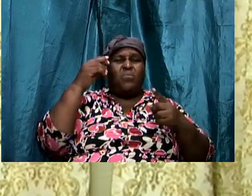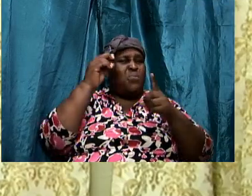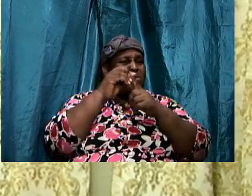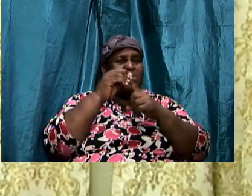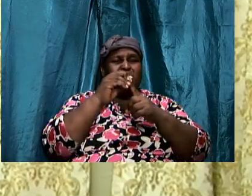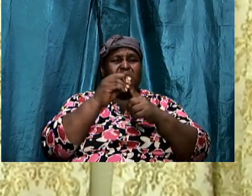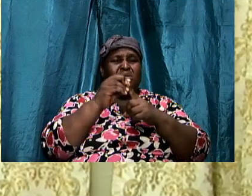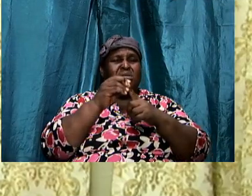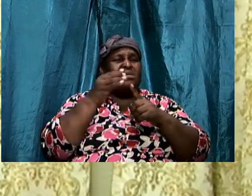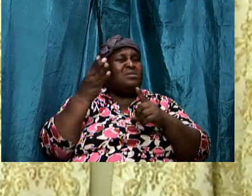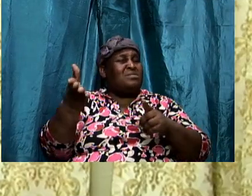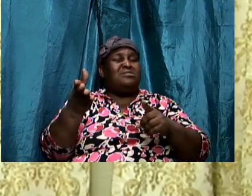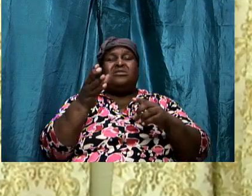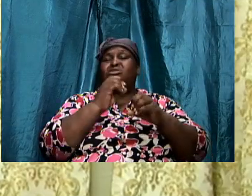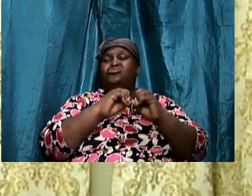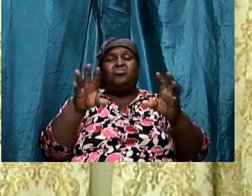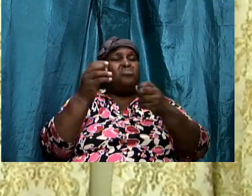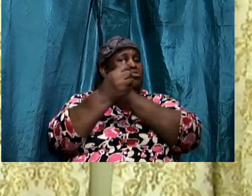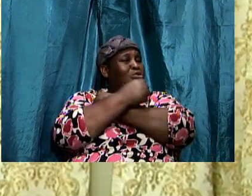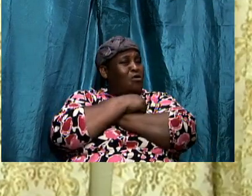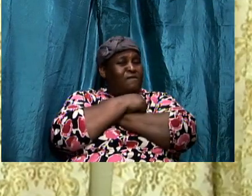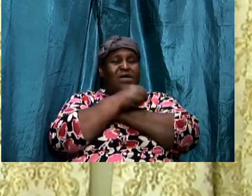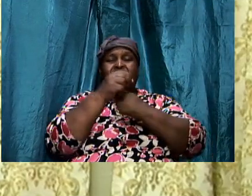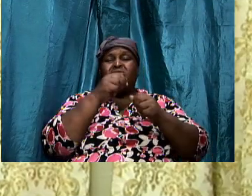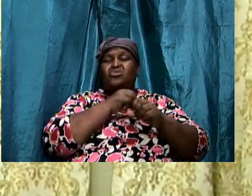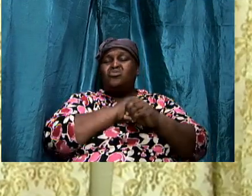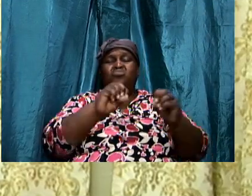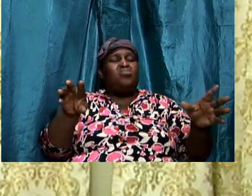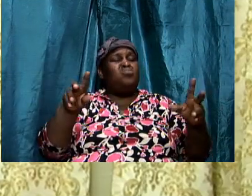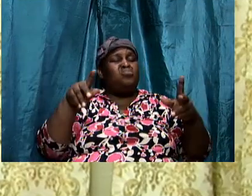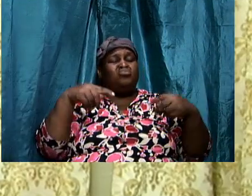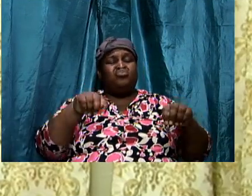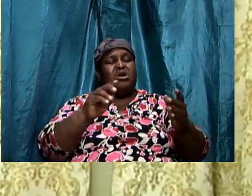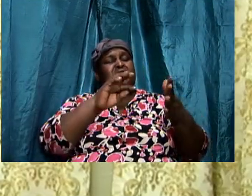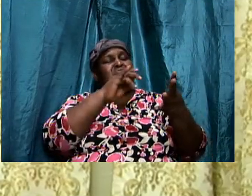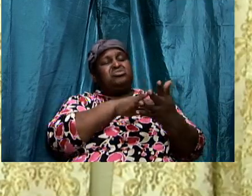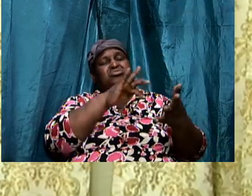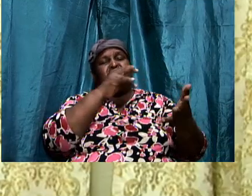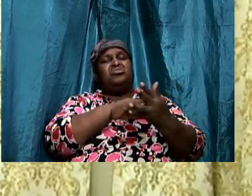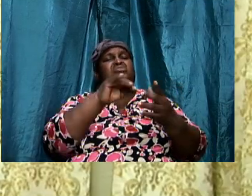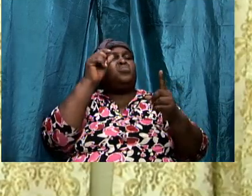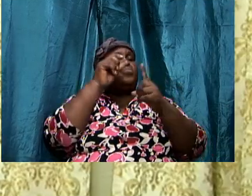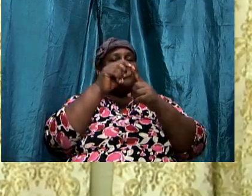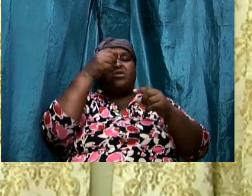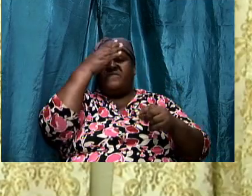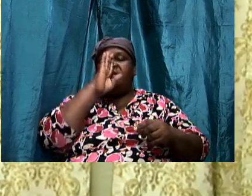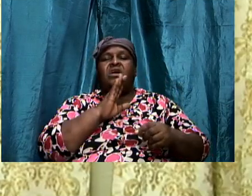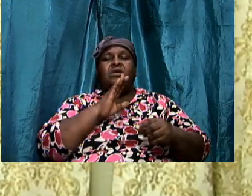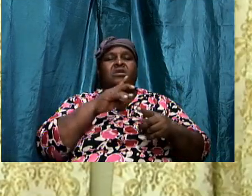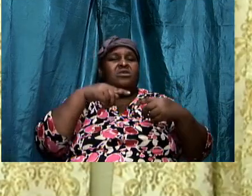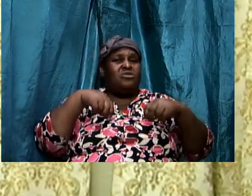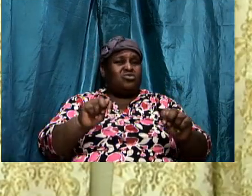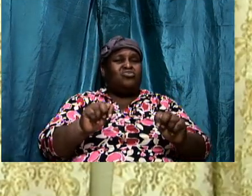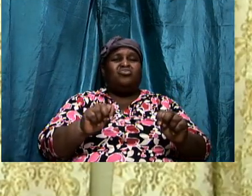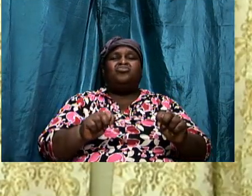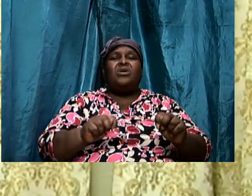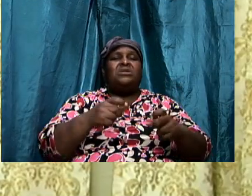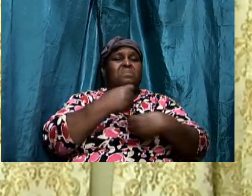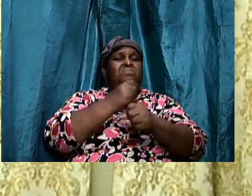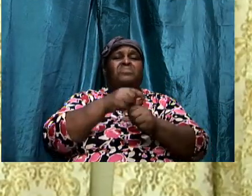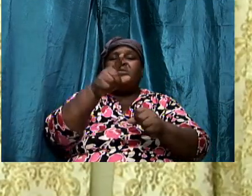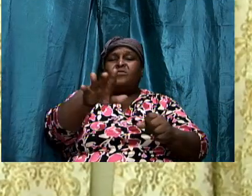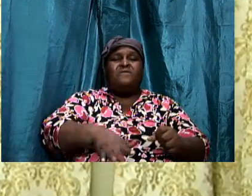the word they are not in the word and they are trying to bring you down don't let satan stop you on your way saint of god